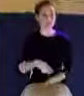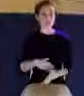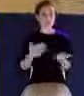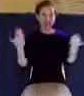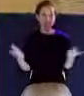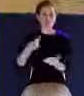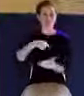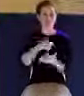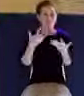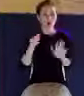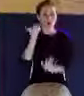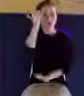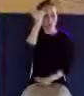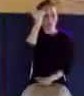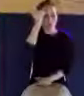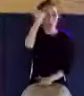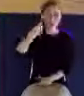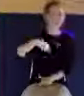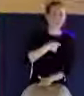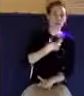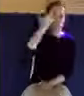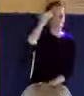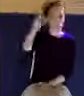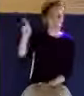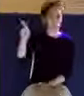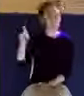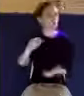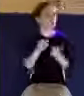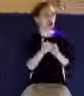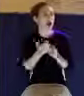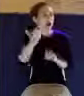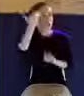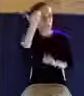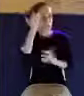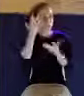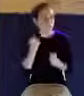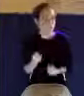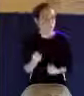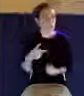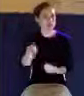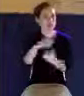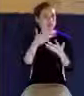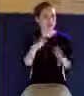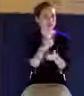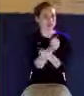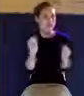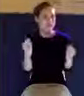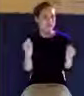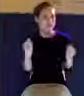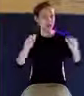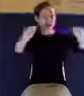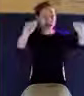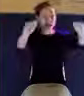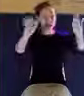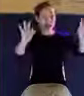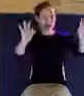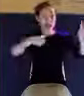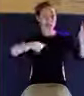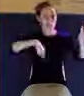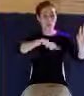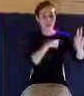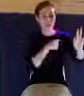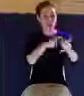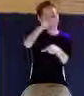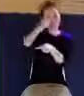we know him. You want to know that you know Jesus? You want to know that you're really saved? Here's how you know if we keep his